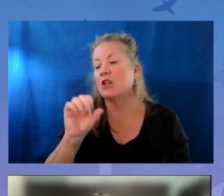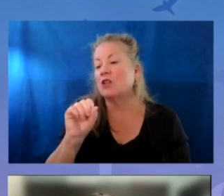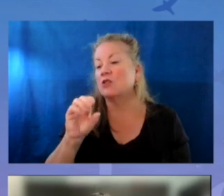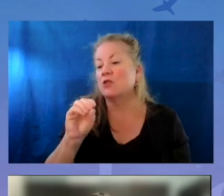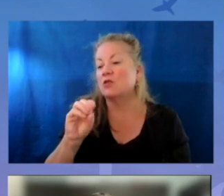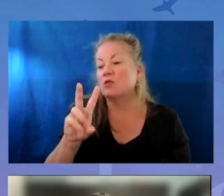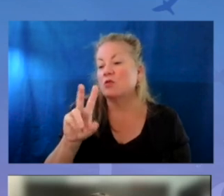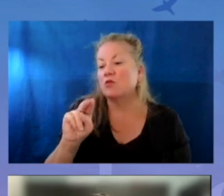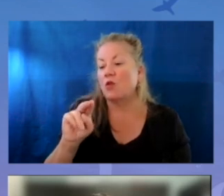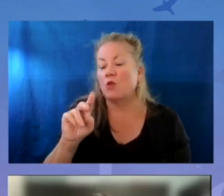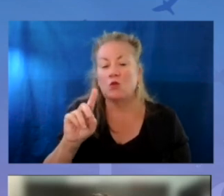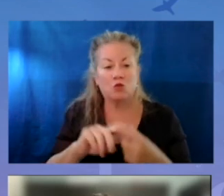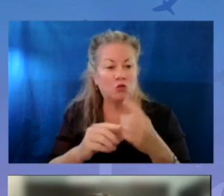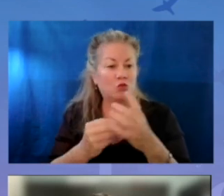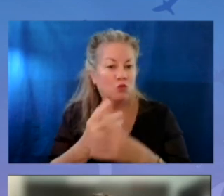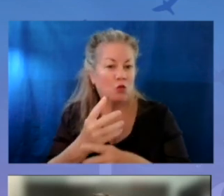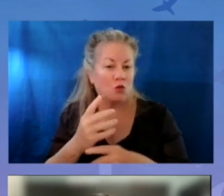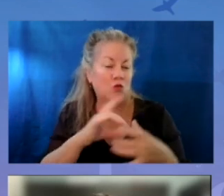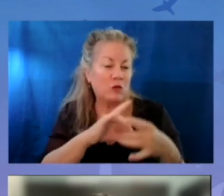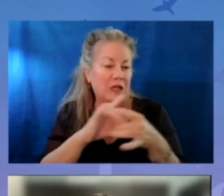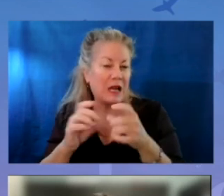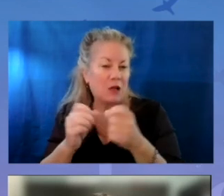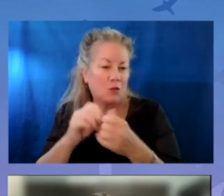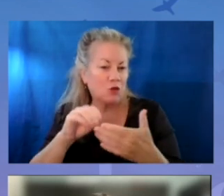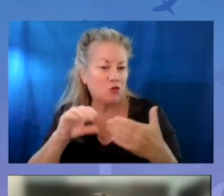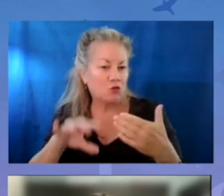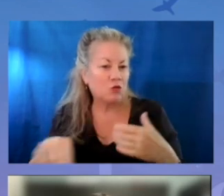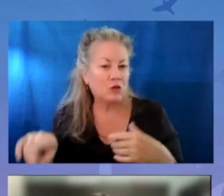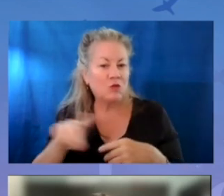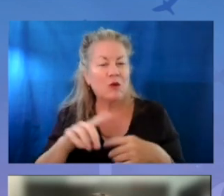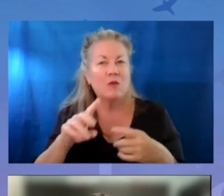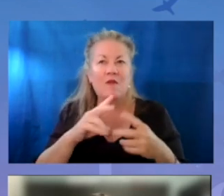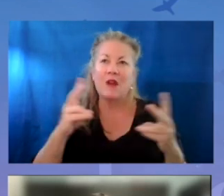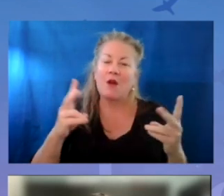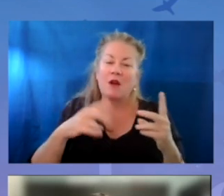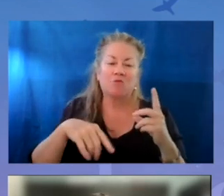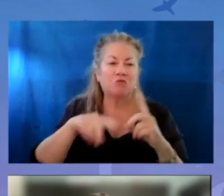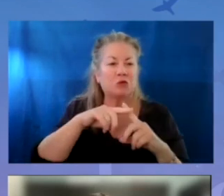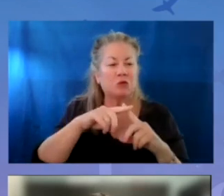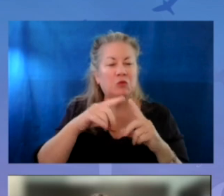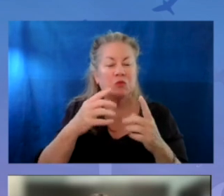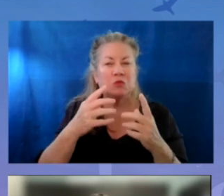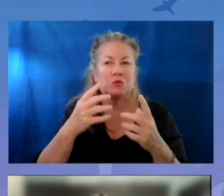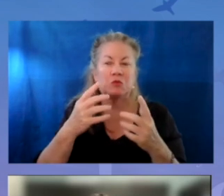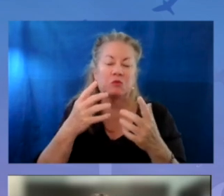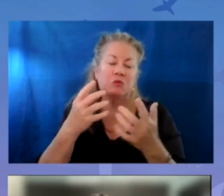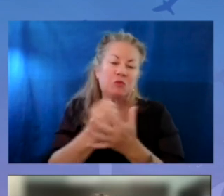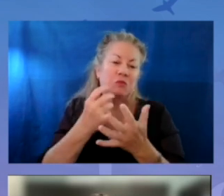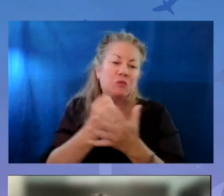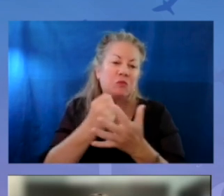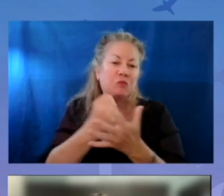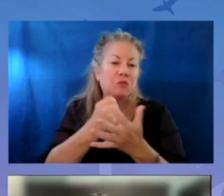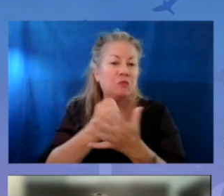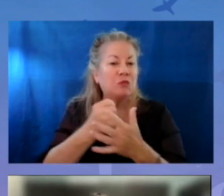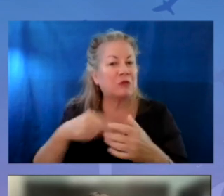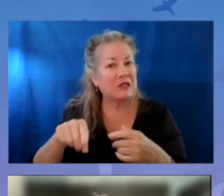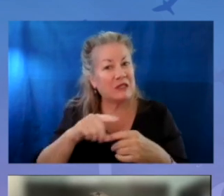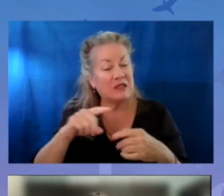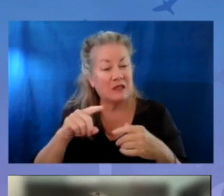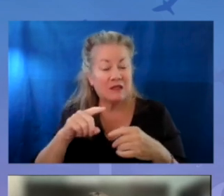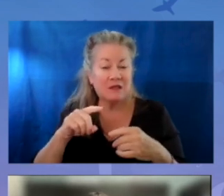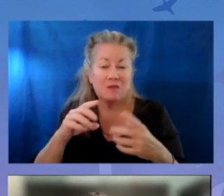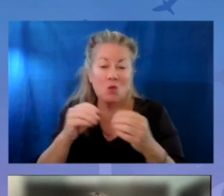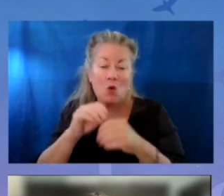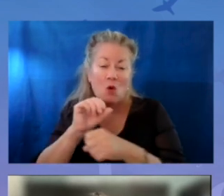and their students. And look, we were pretty opportunistic is the word I would use. This is a lift. It is more